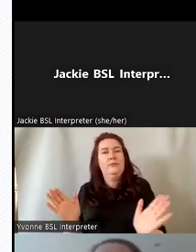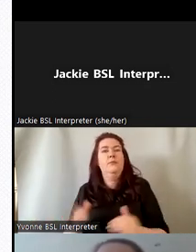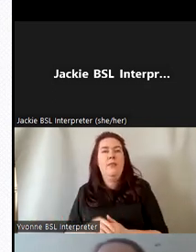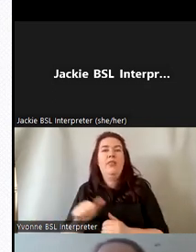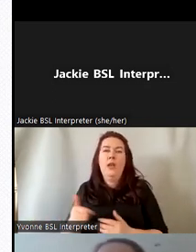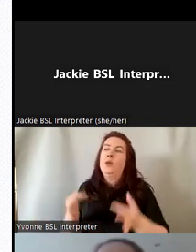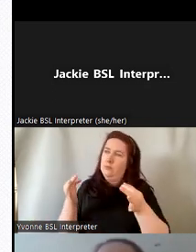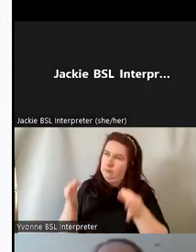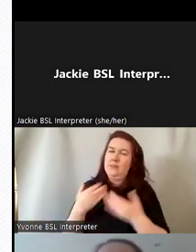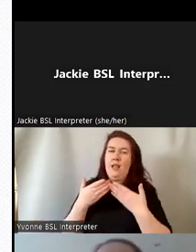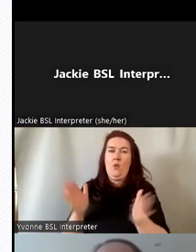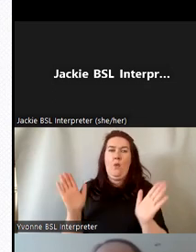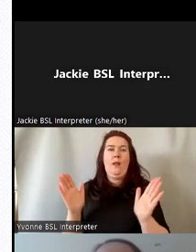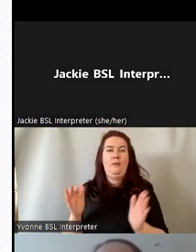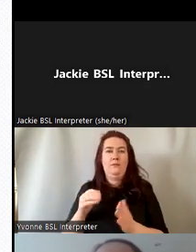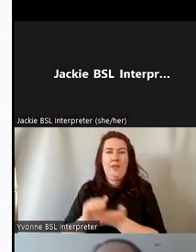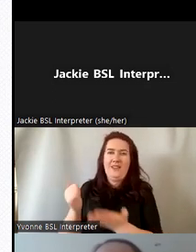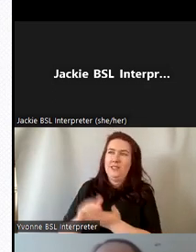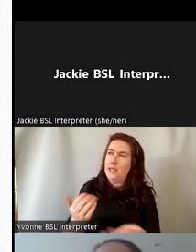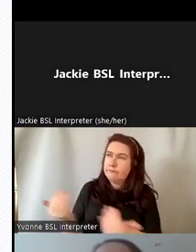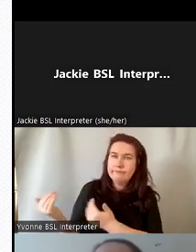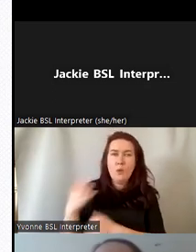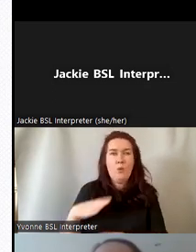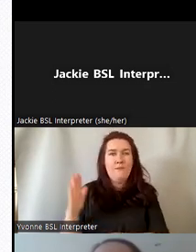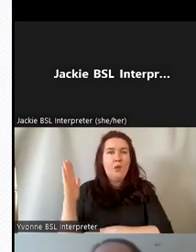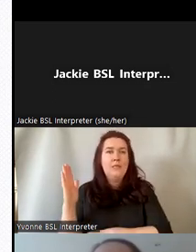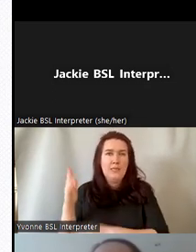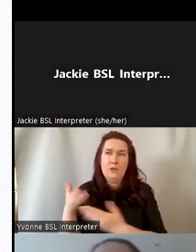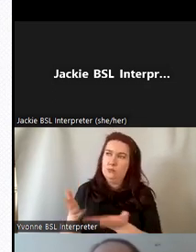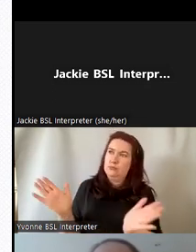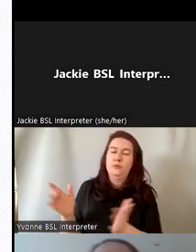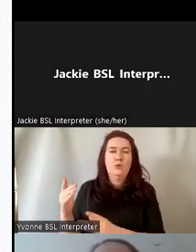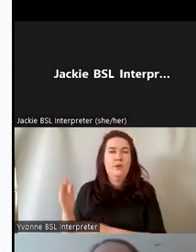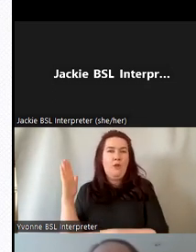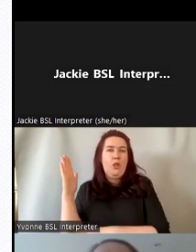volunteering roles to to the wider volunteer community